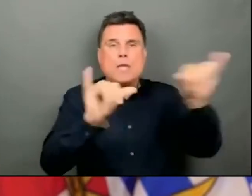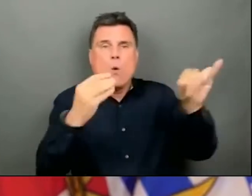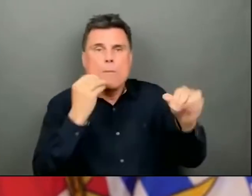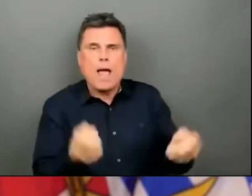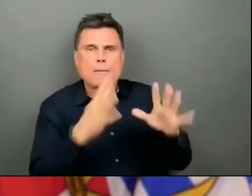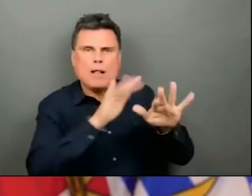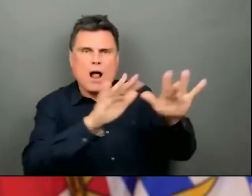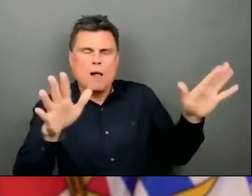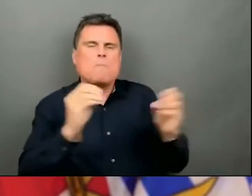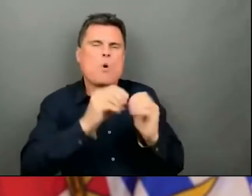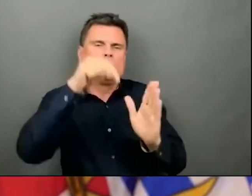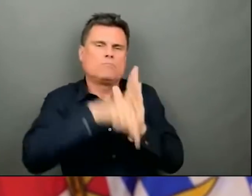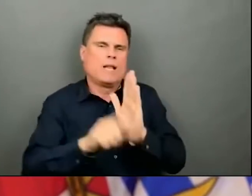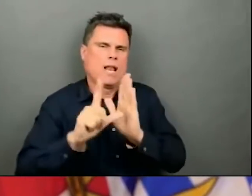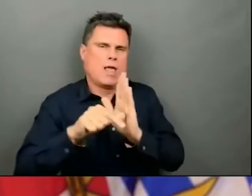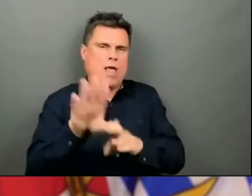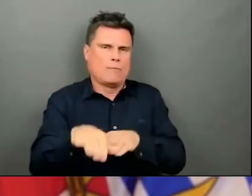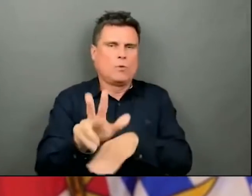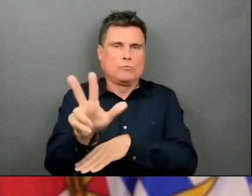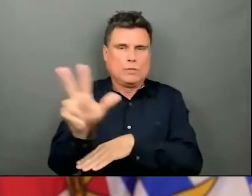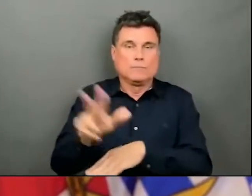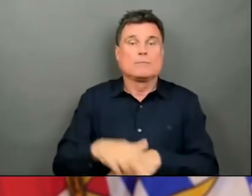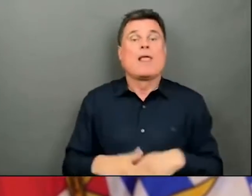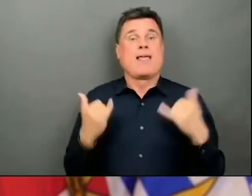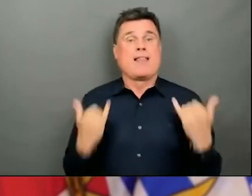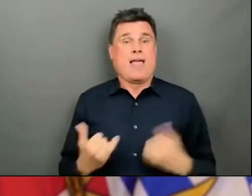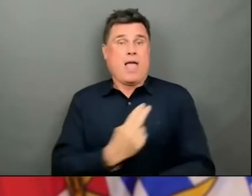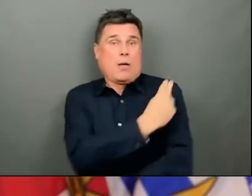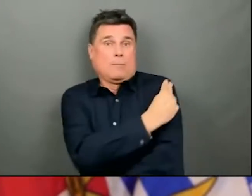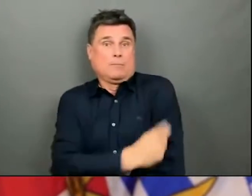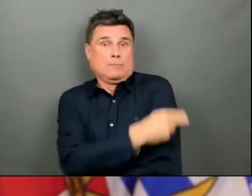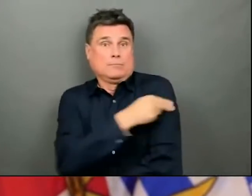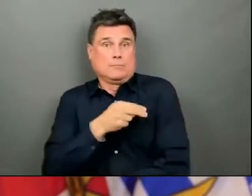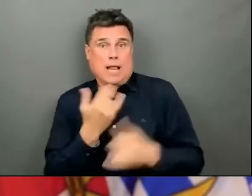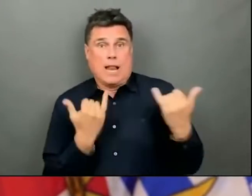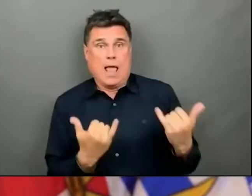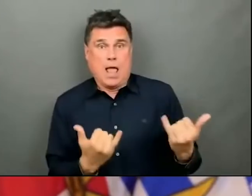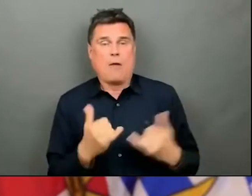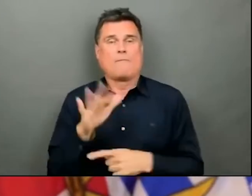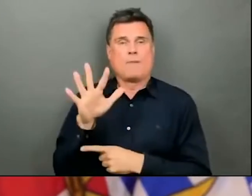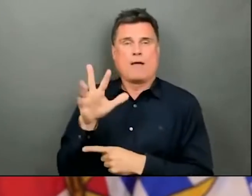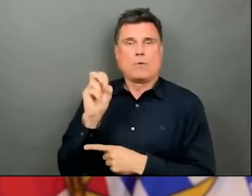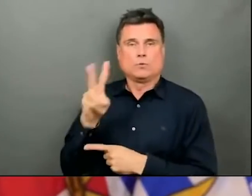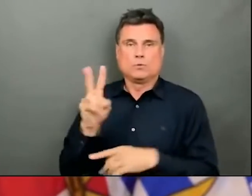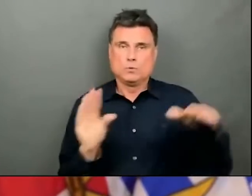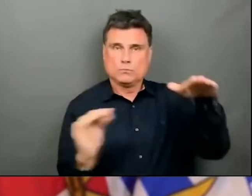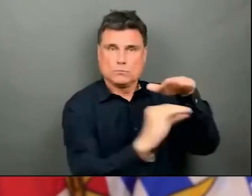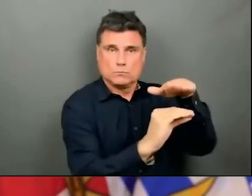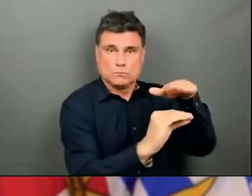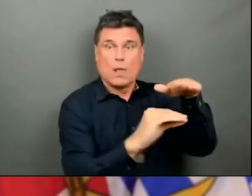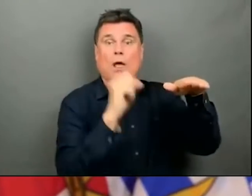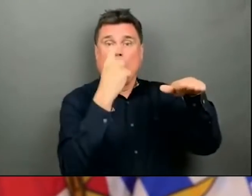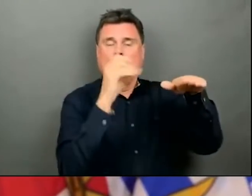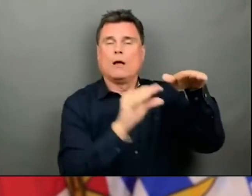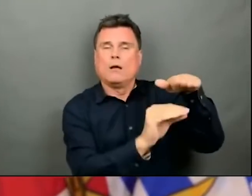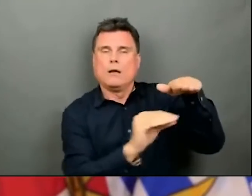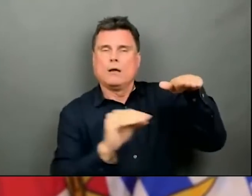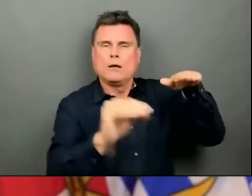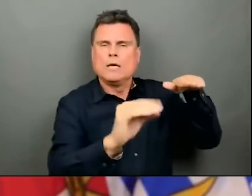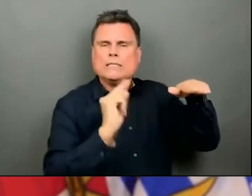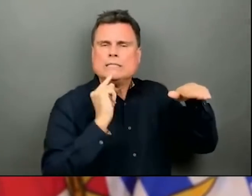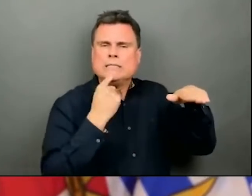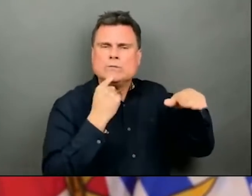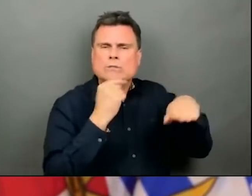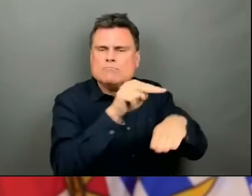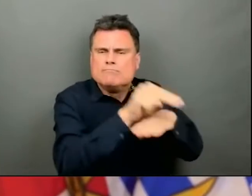have 502 people now in hospital across British Columbia and 161 people